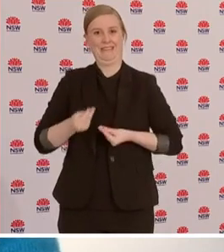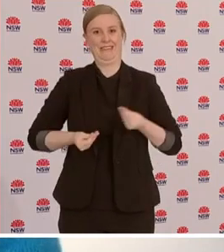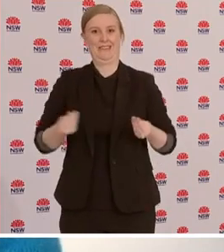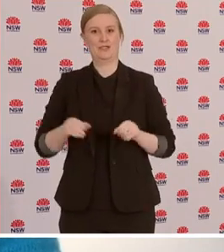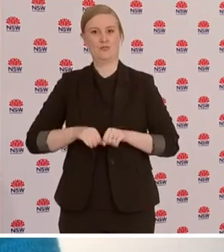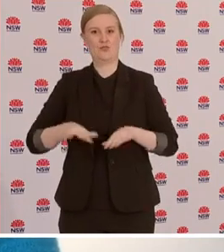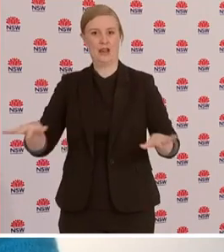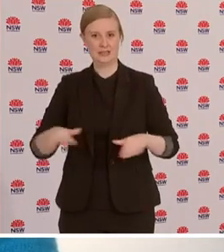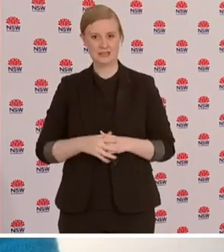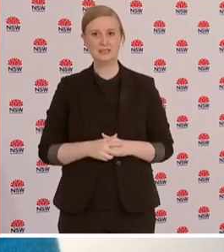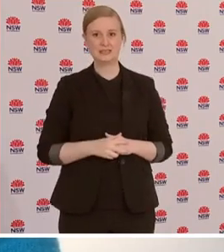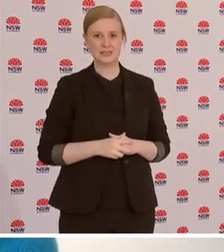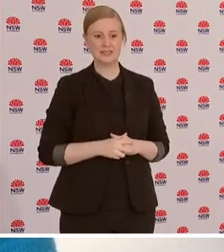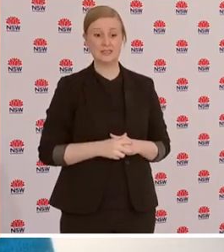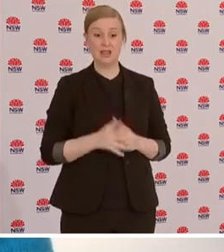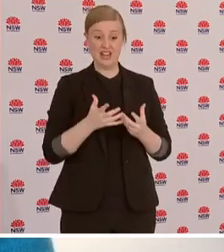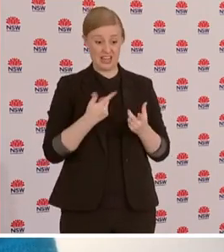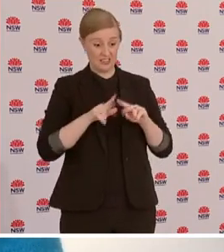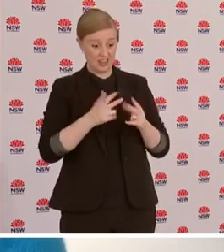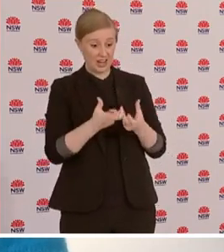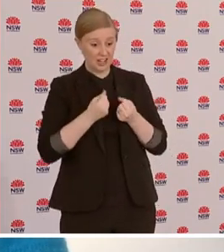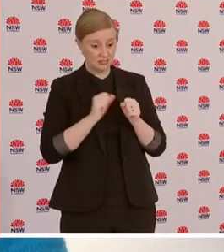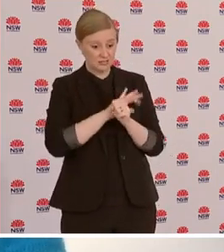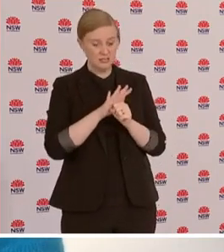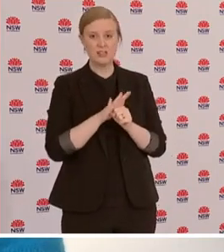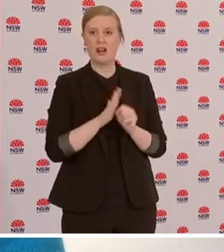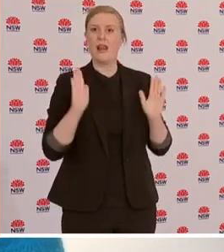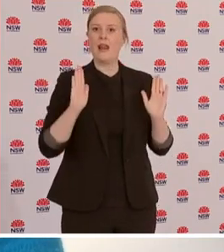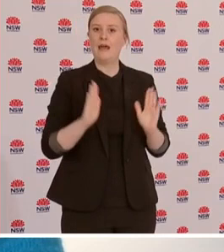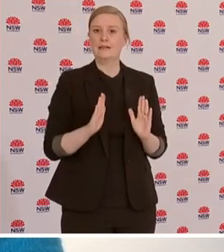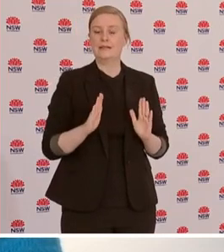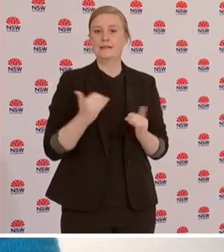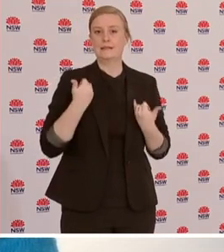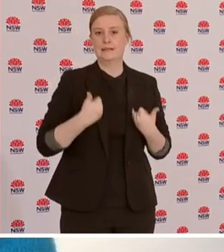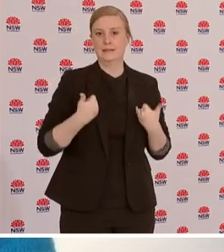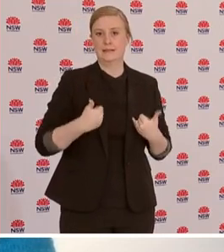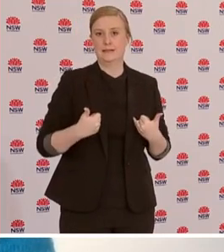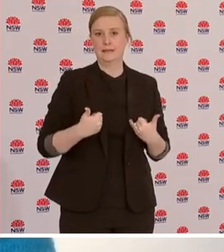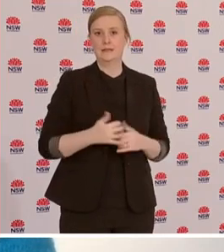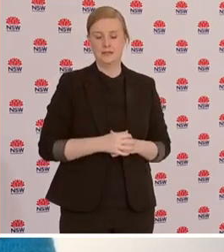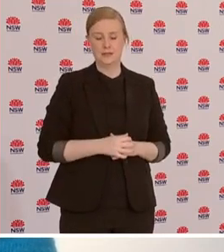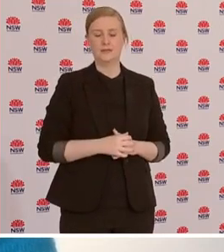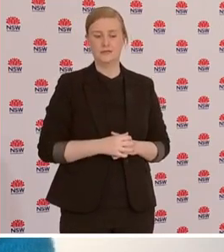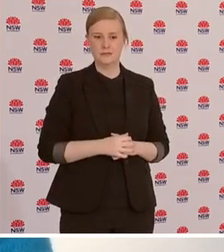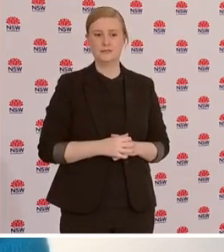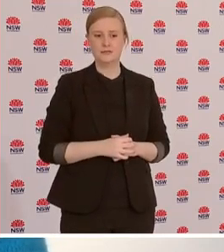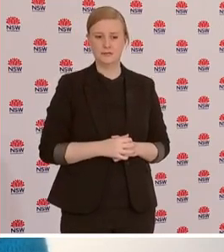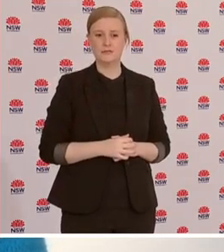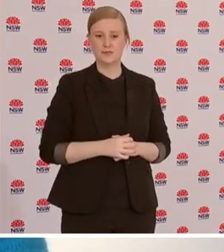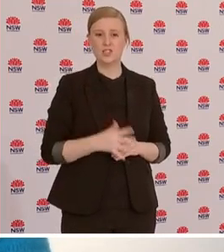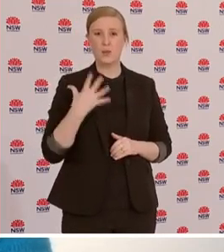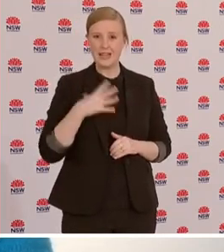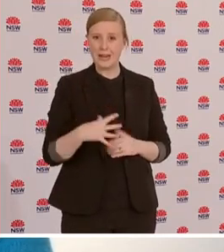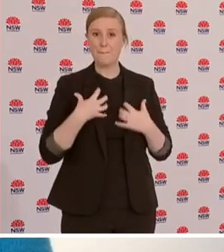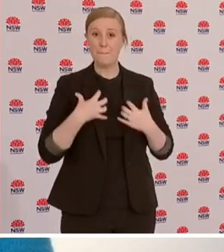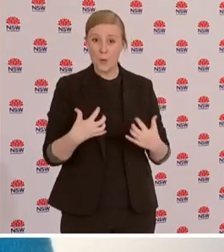on to more people and that's why it is so key that alongside the restrictions we have we need to increase the vaccination and that gives us more options